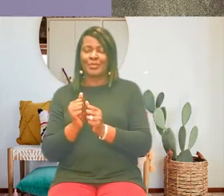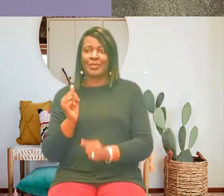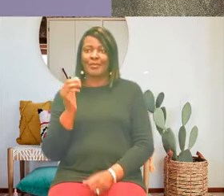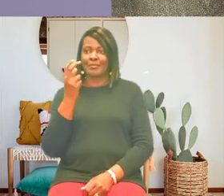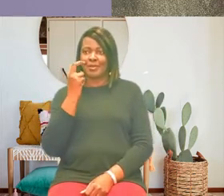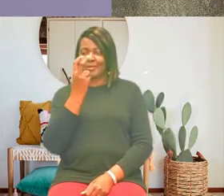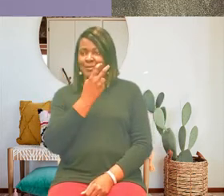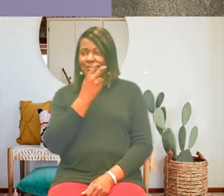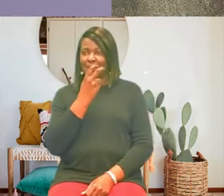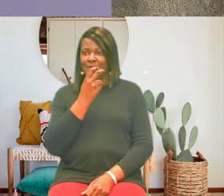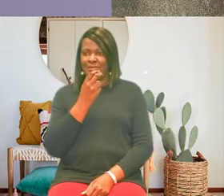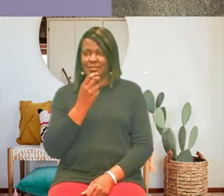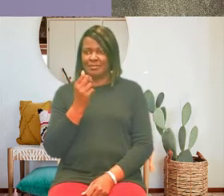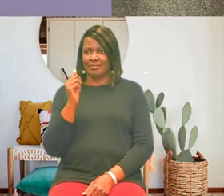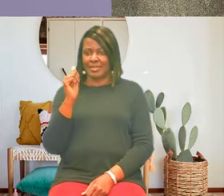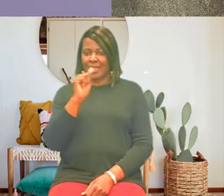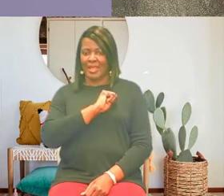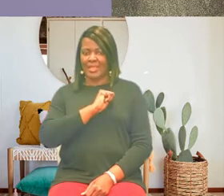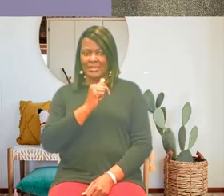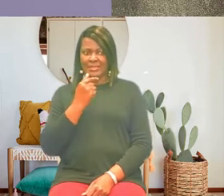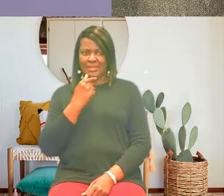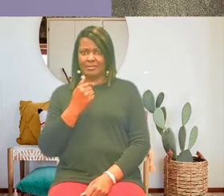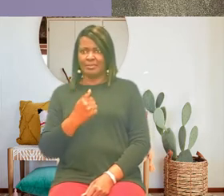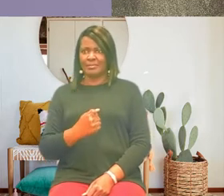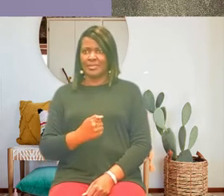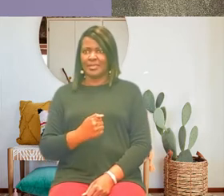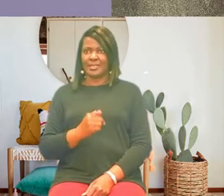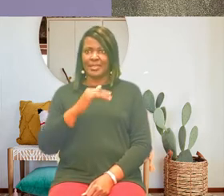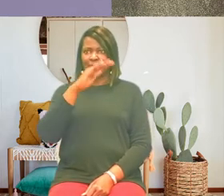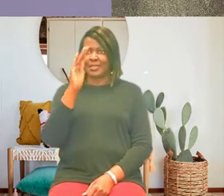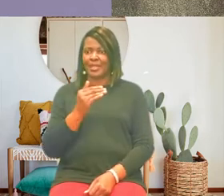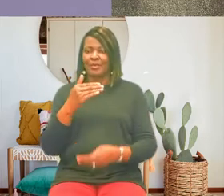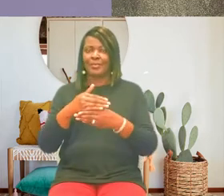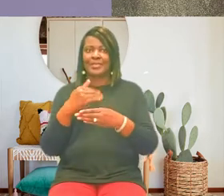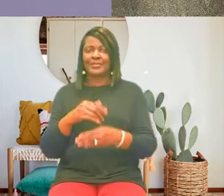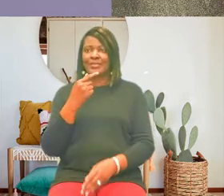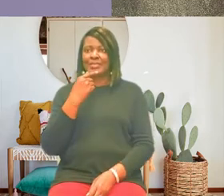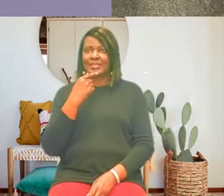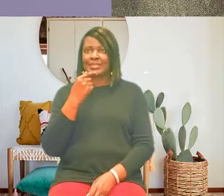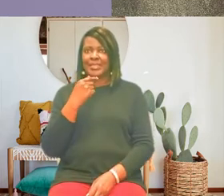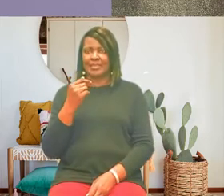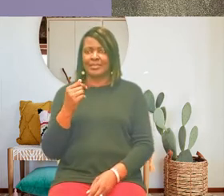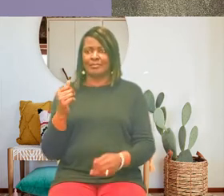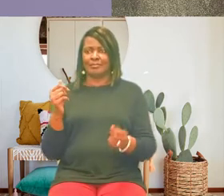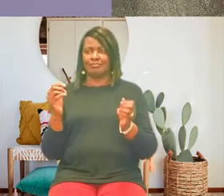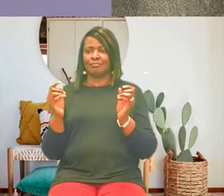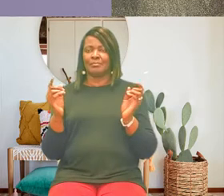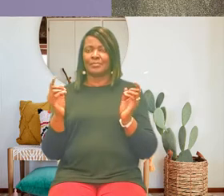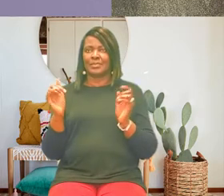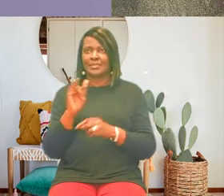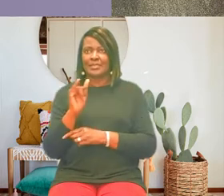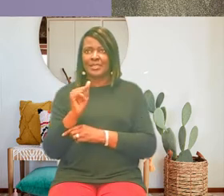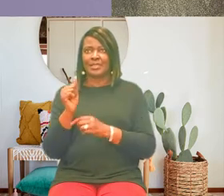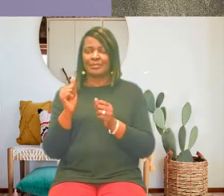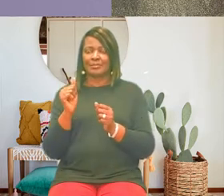out to touch my cheek i dodged her hands as if it were hot it was